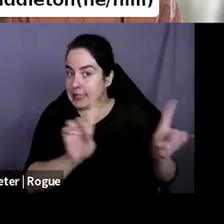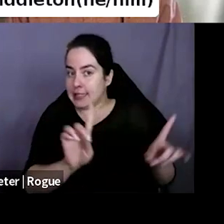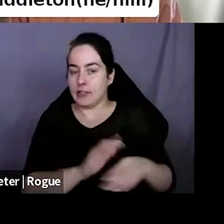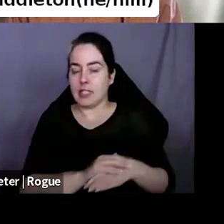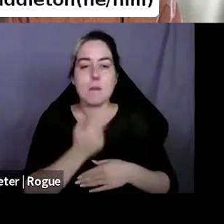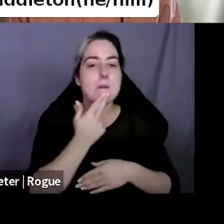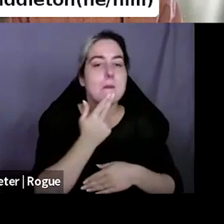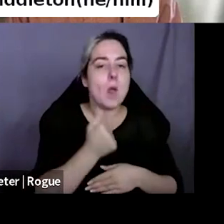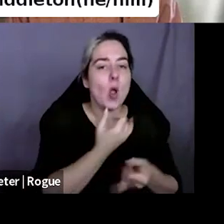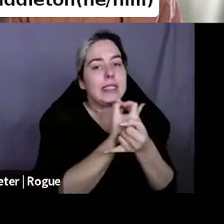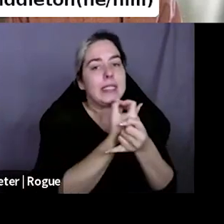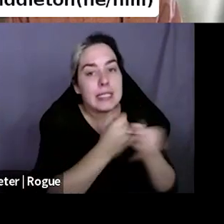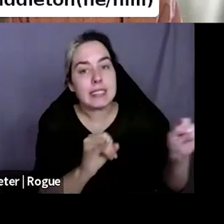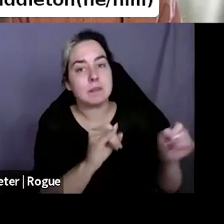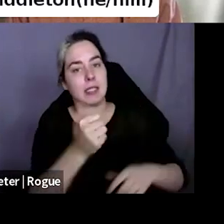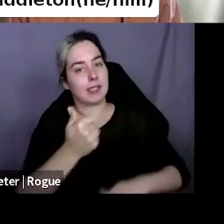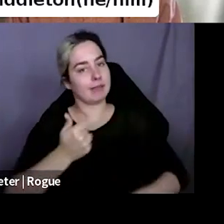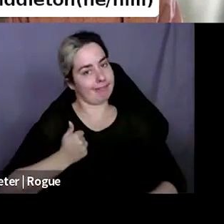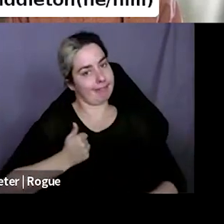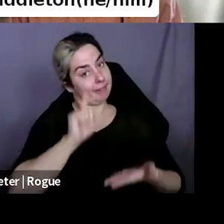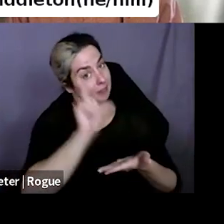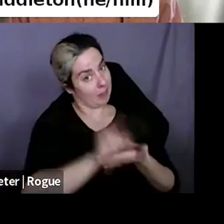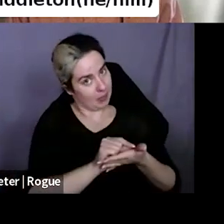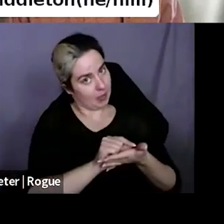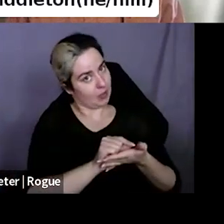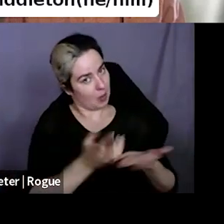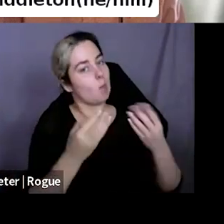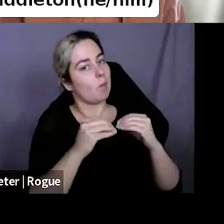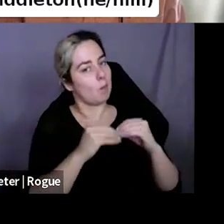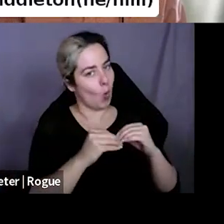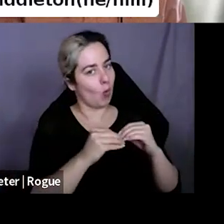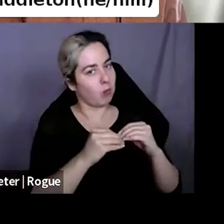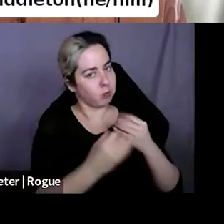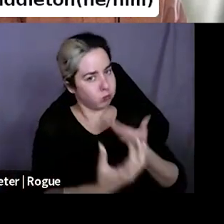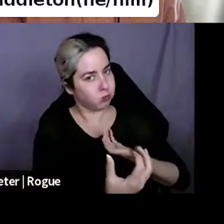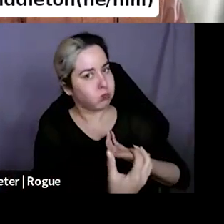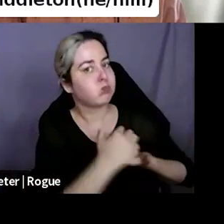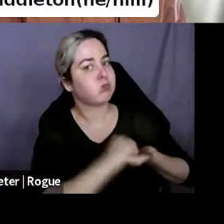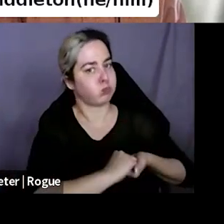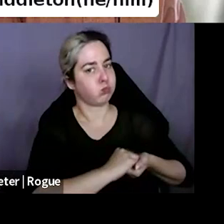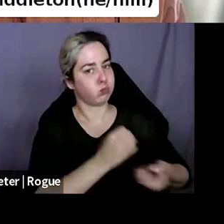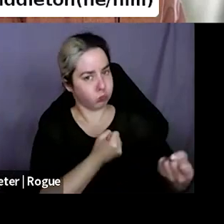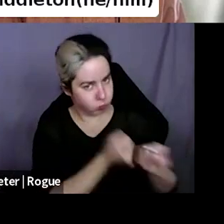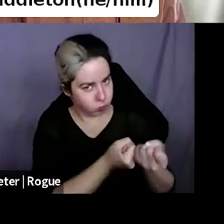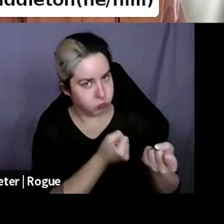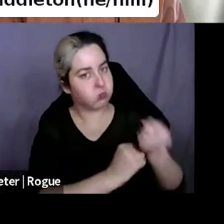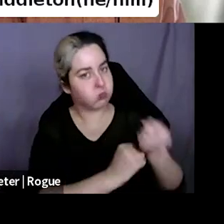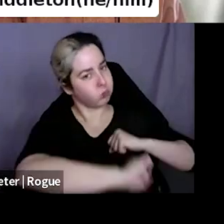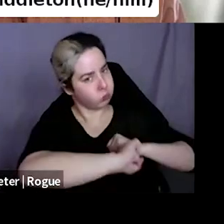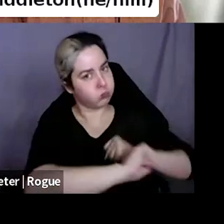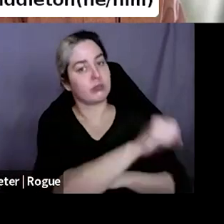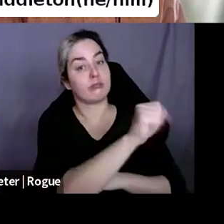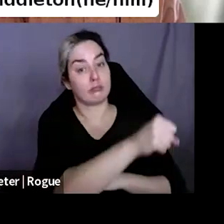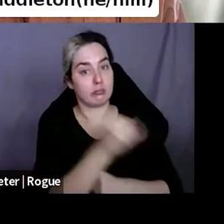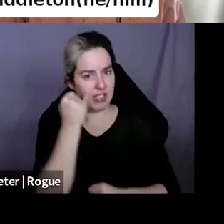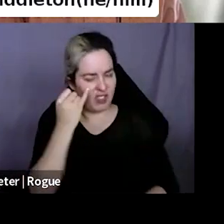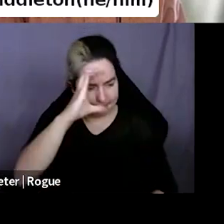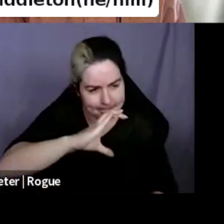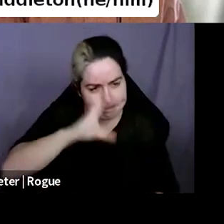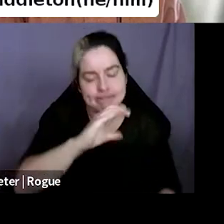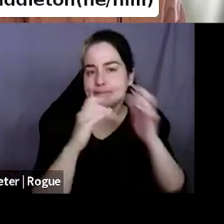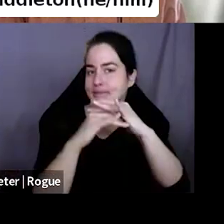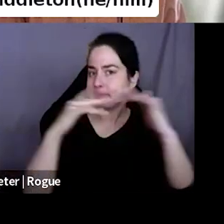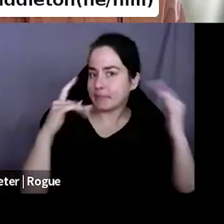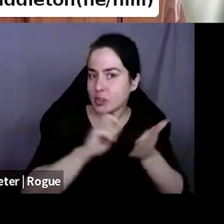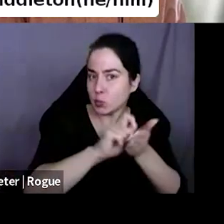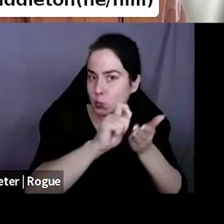publishers who can be much more helpful. Um, especially when you're looking for diverse authors and diverse voices, the